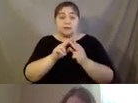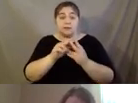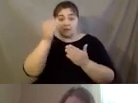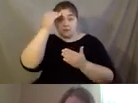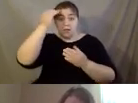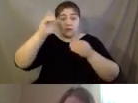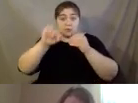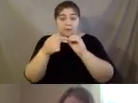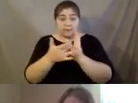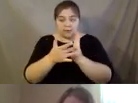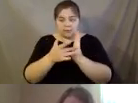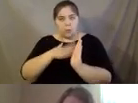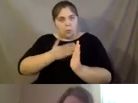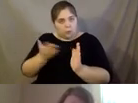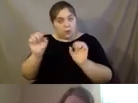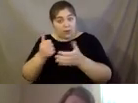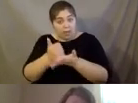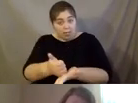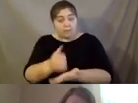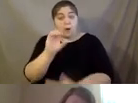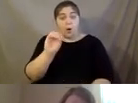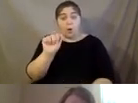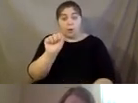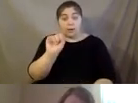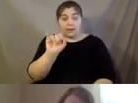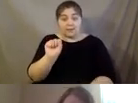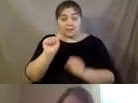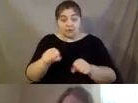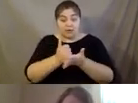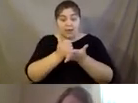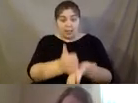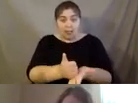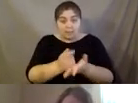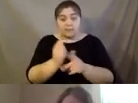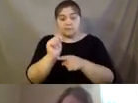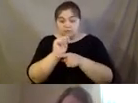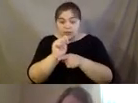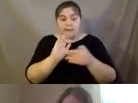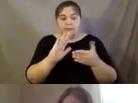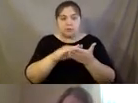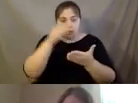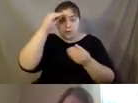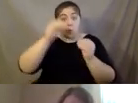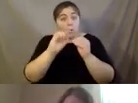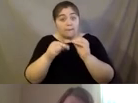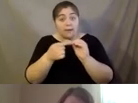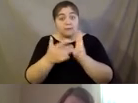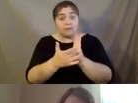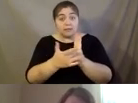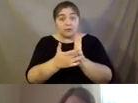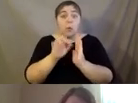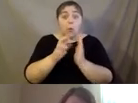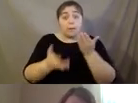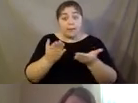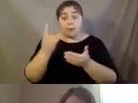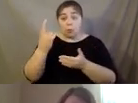something that we could help with. So at OASIS, we could help train the senior companion to be a little more tech savvy. Or one of those trips out and about